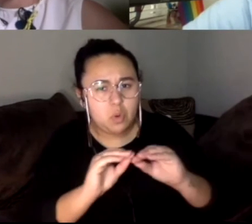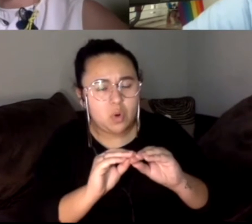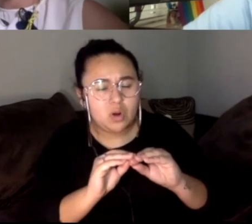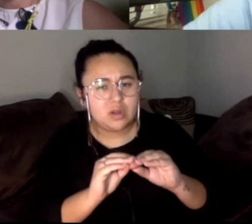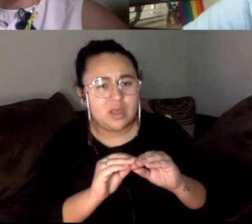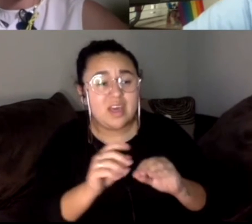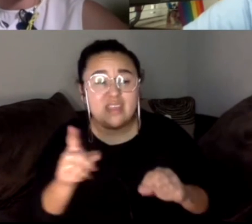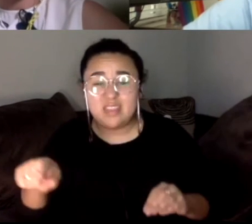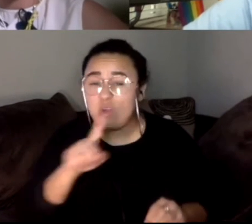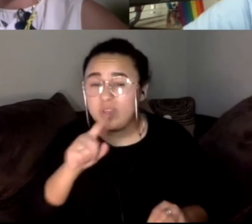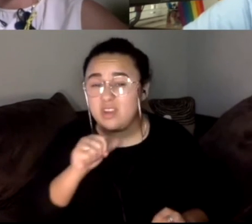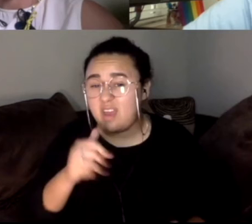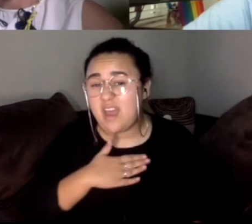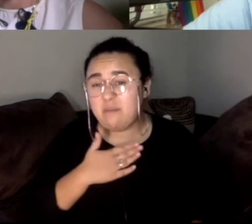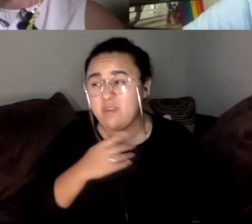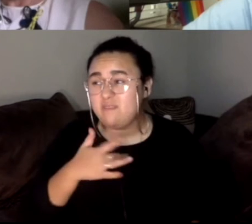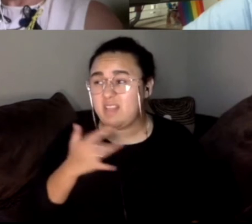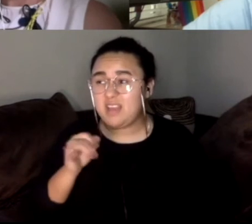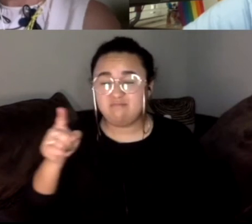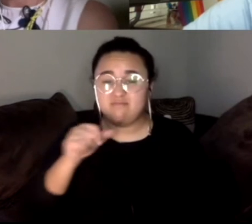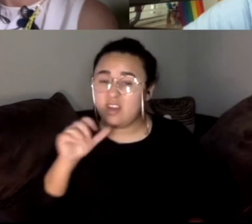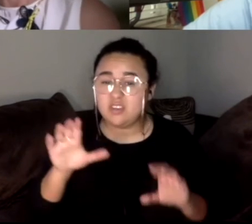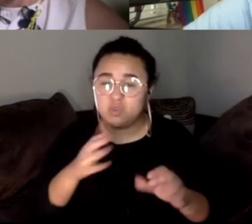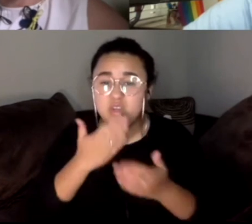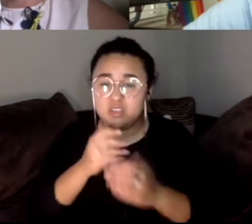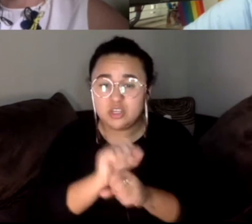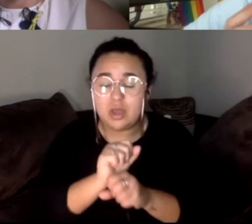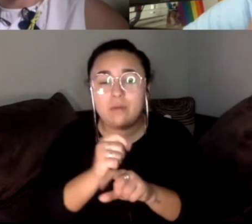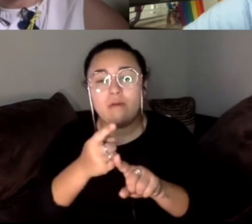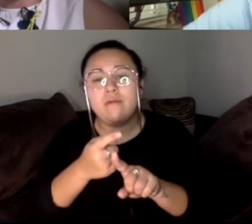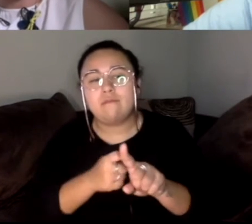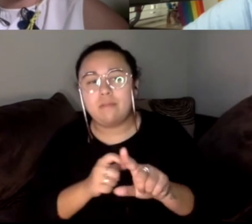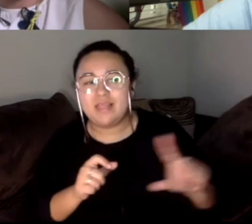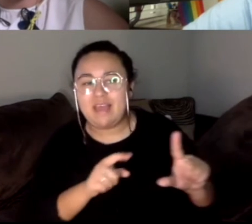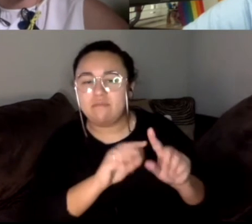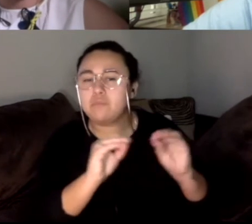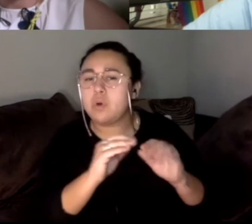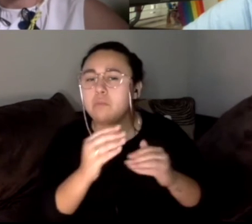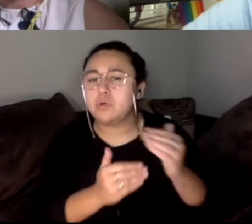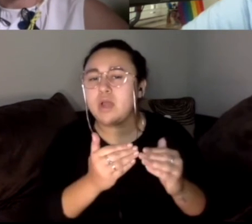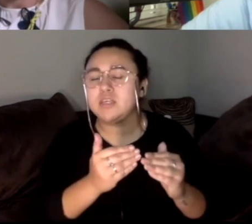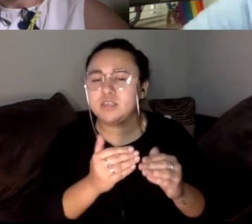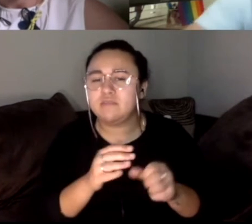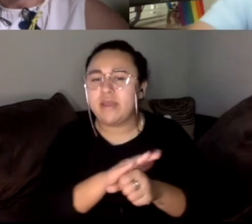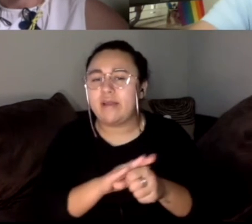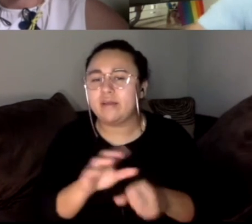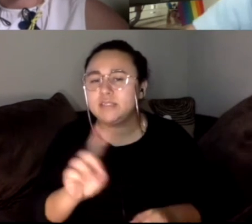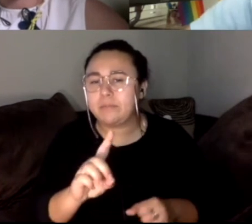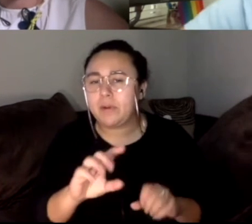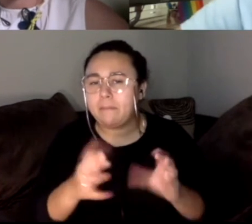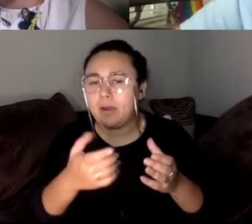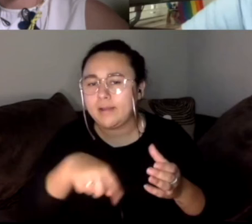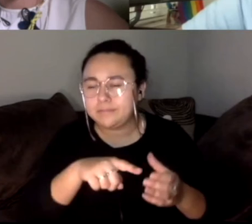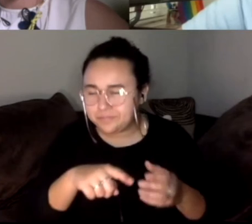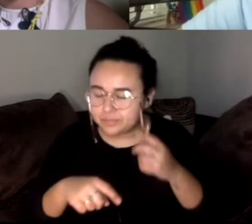because they feel like he's not doing a good job from the left, more progressive flank of the Democratic Party? Yeah, I mean, I